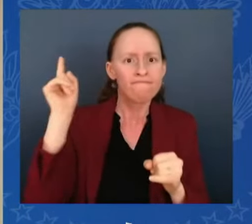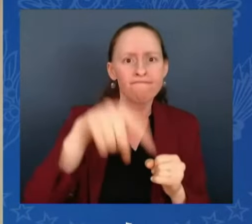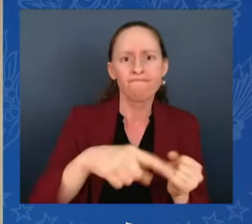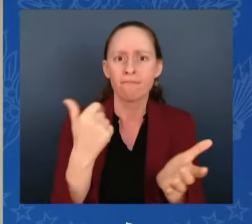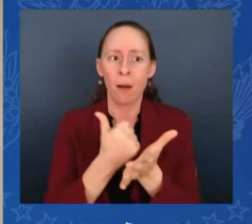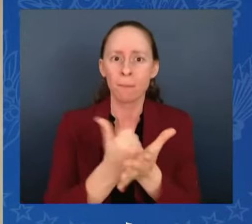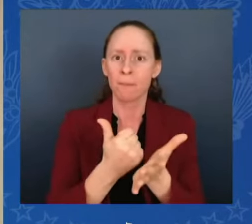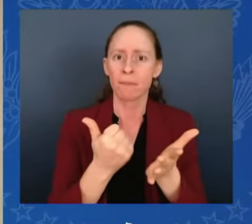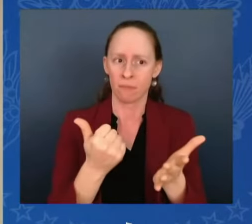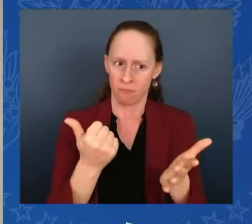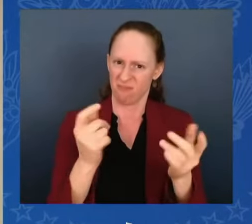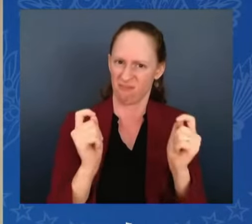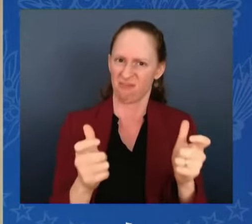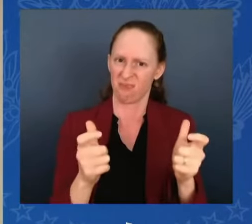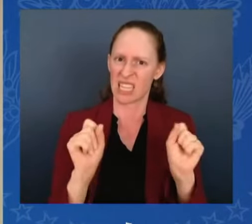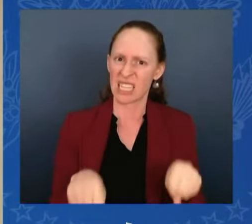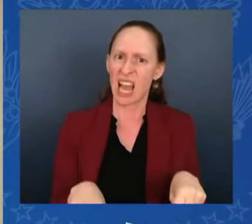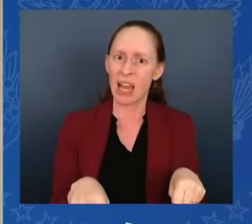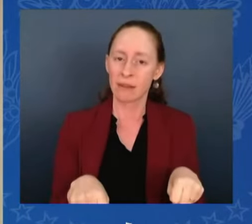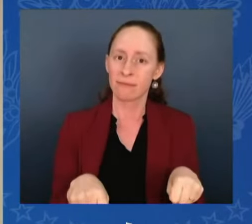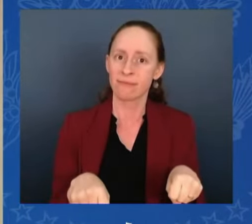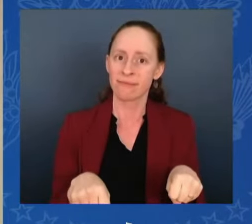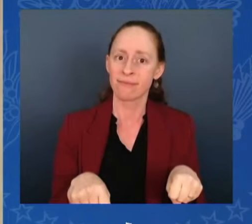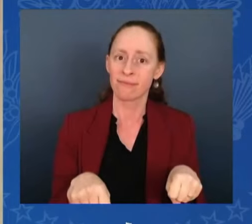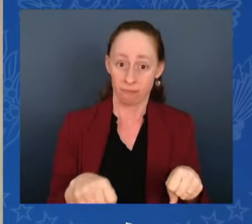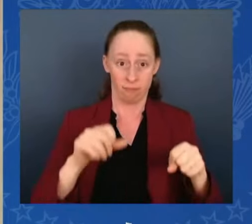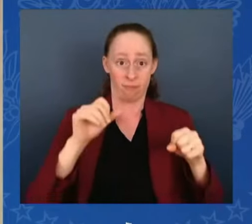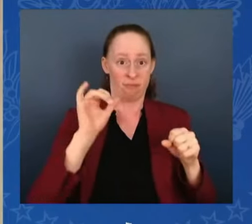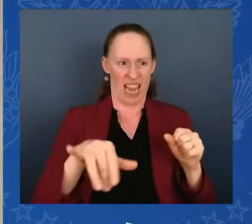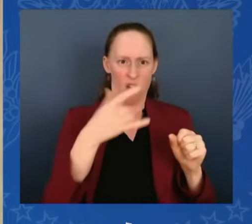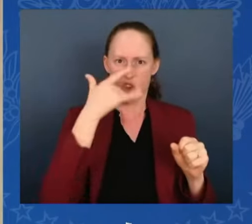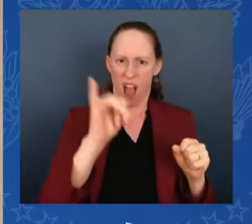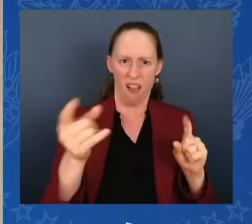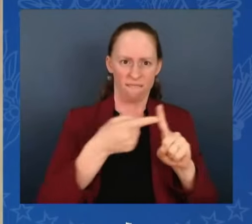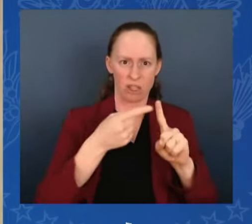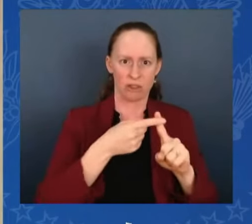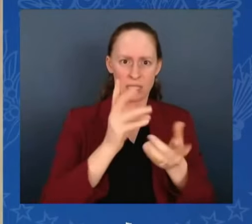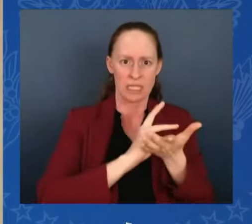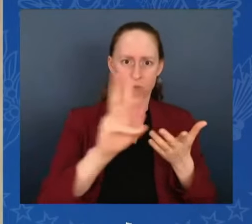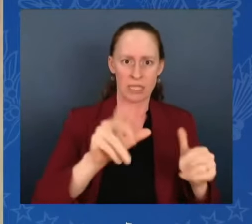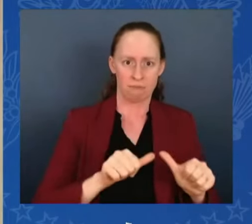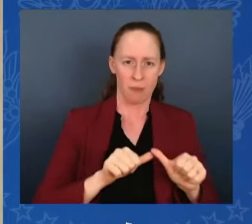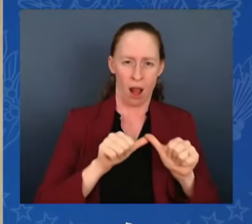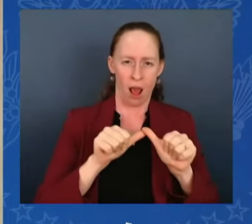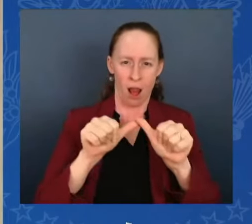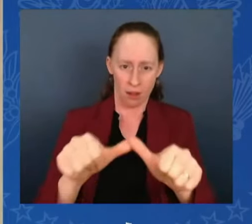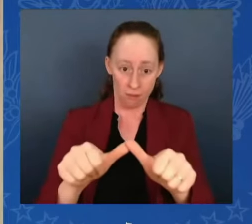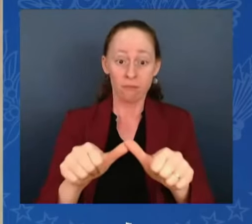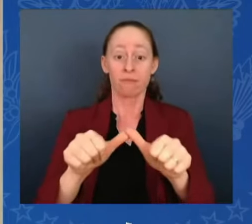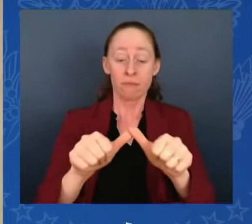the six weeks of Phase I, Israel and Hamas would negotiate the necessary arrangements to get to Phase II,